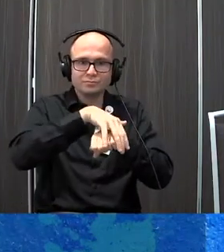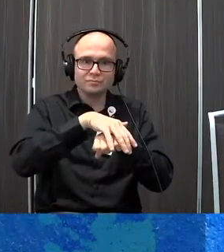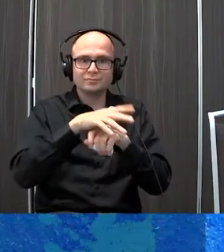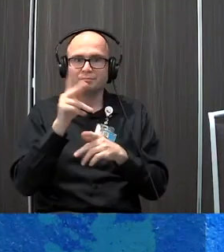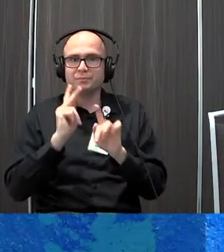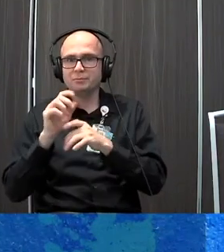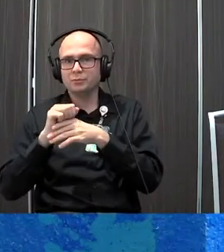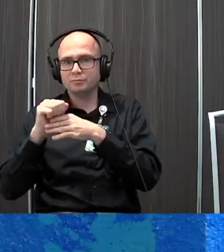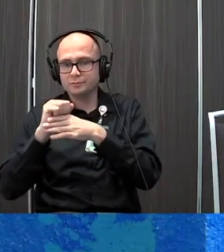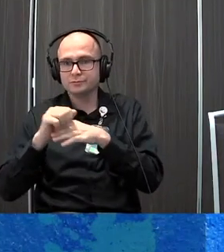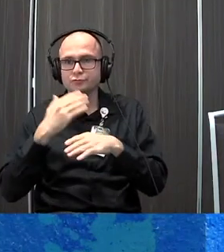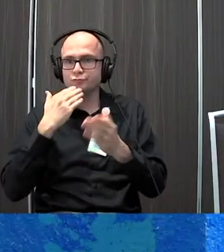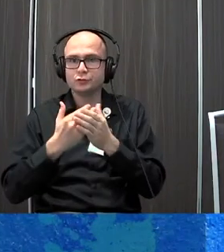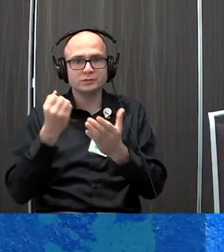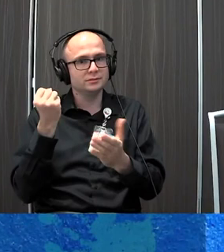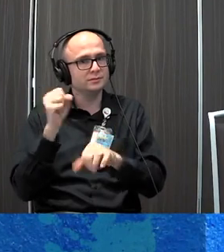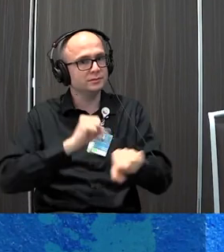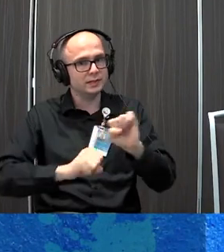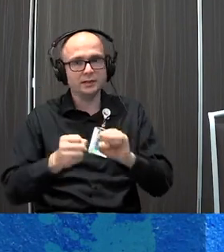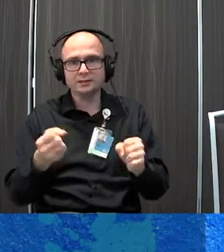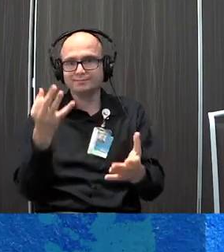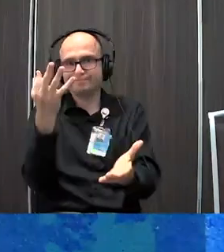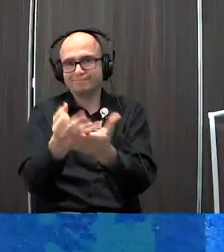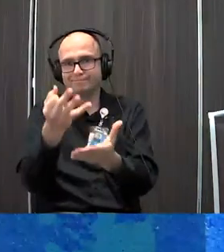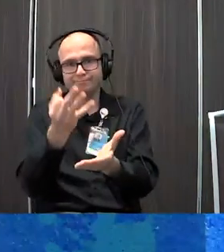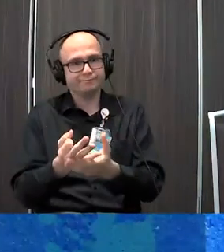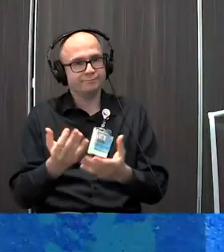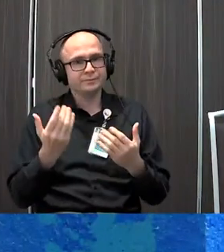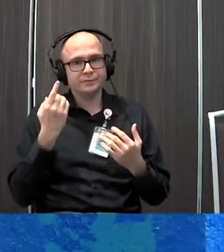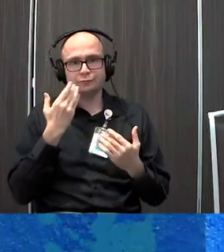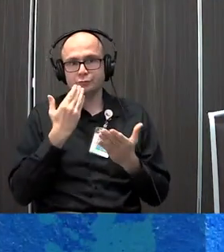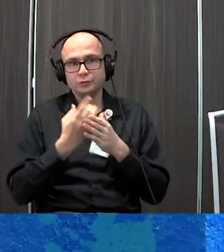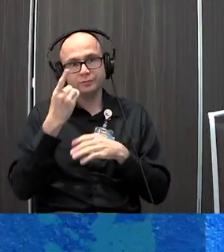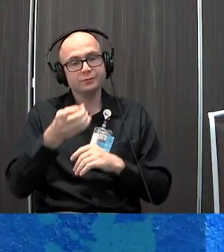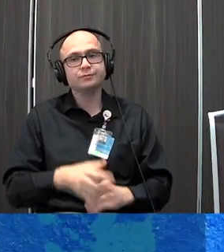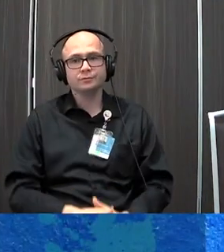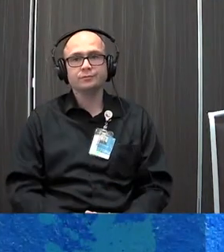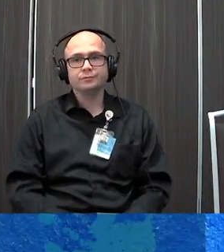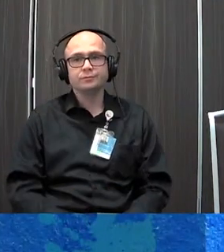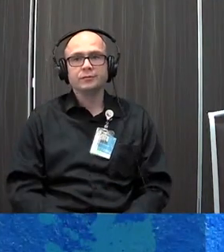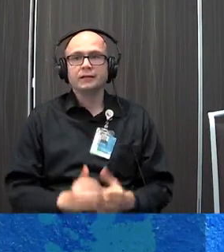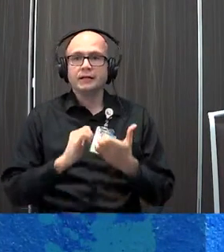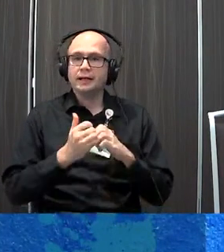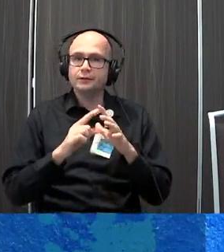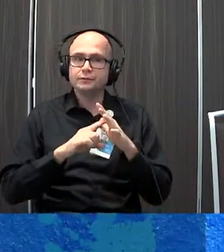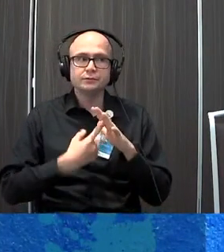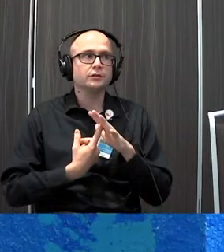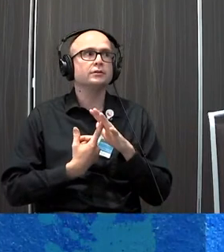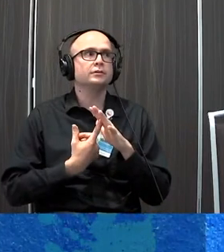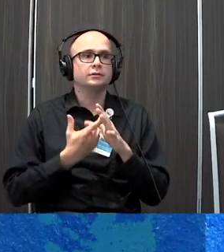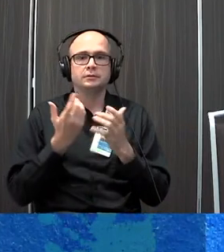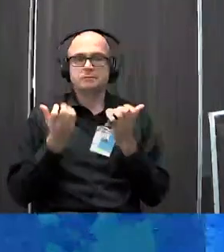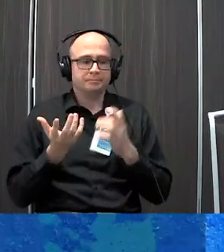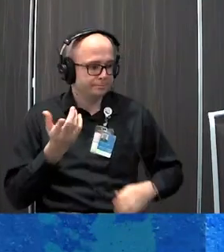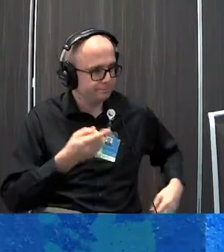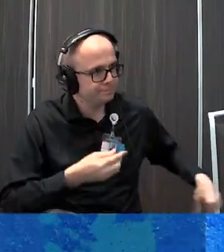practice this. So there's good science to support why these things might be good for your health. So how do you get started? Some of you may already have a